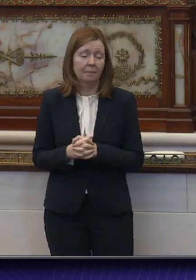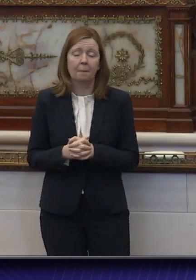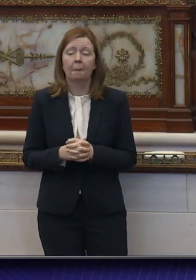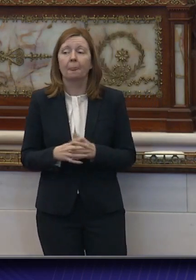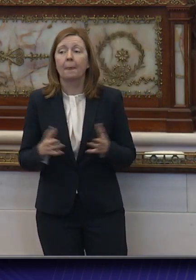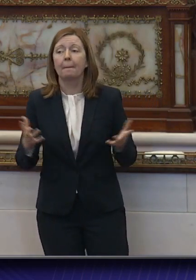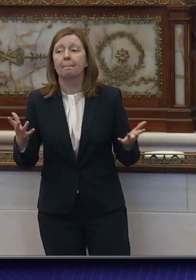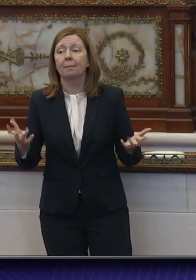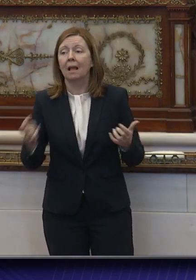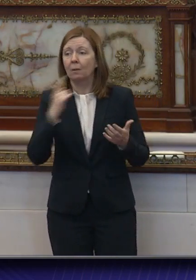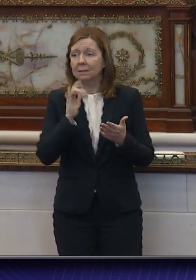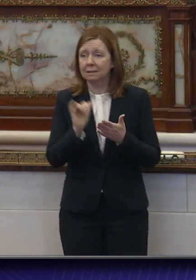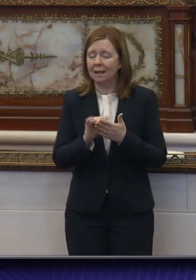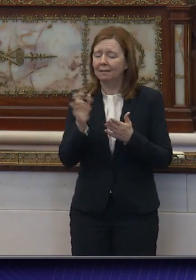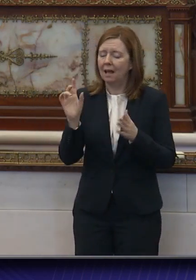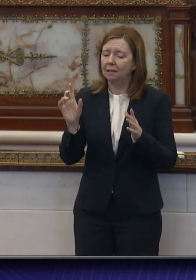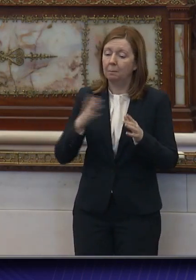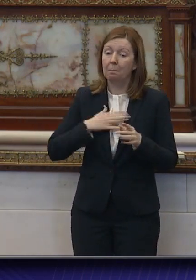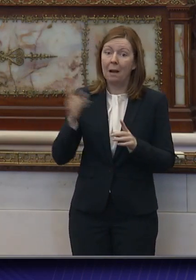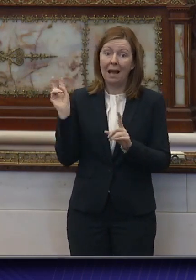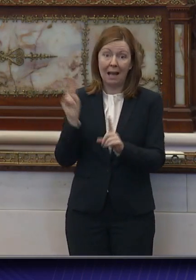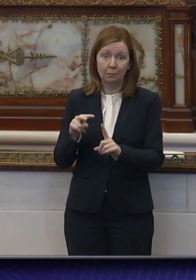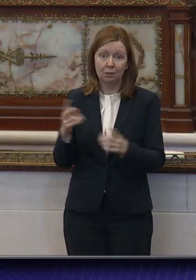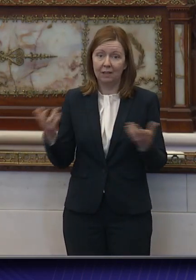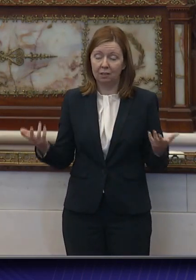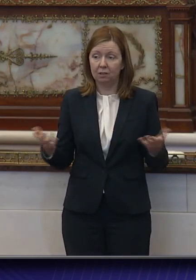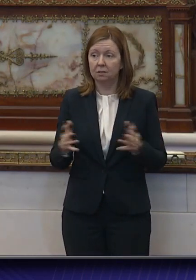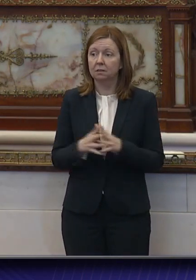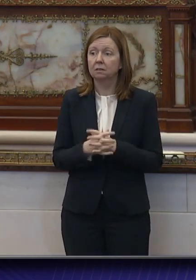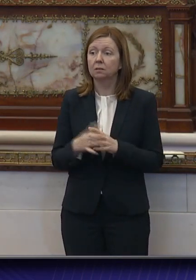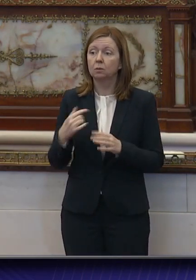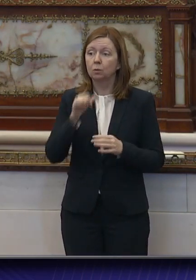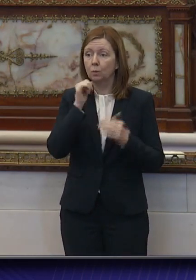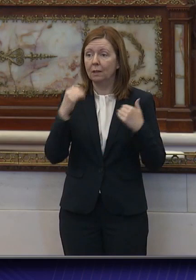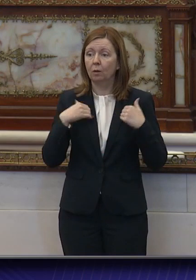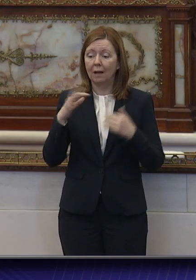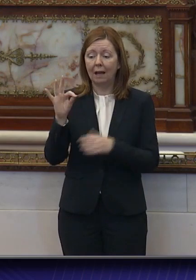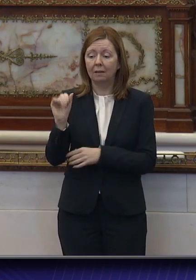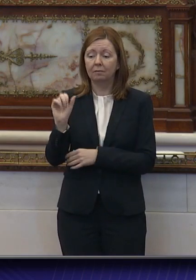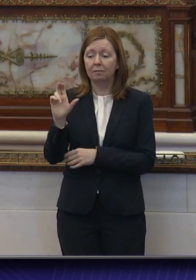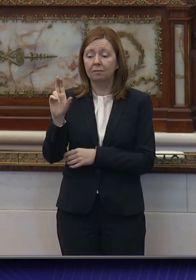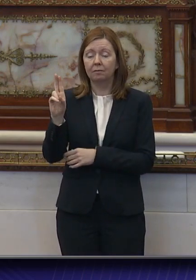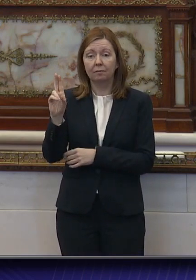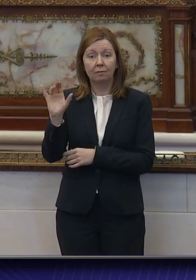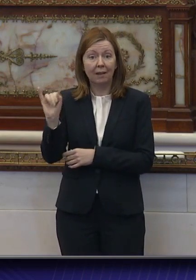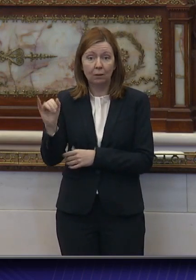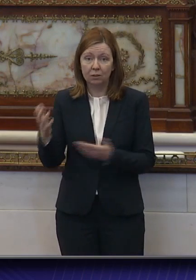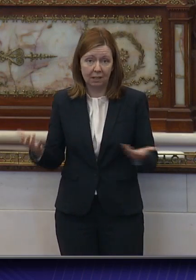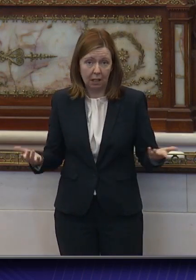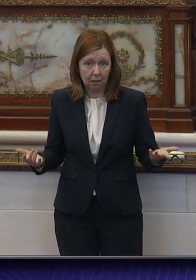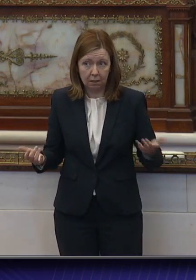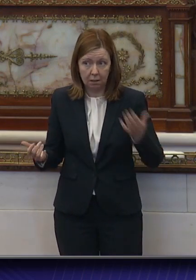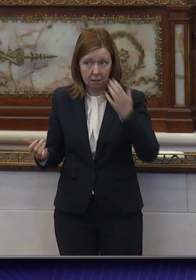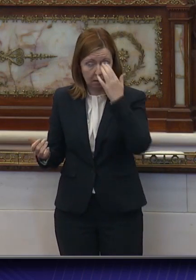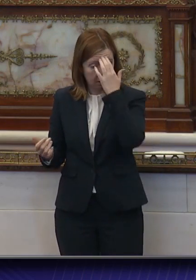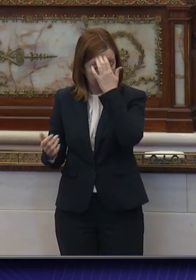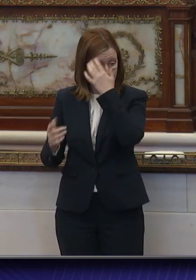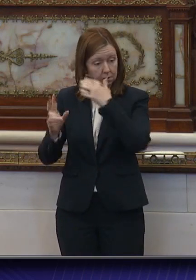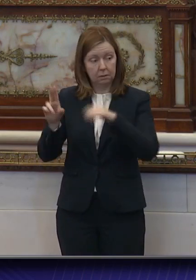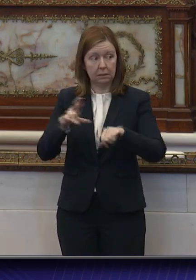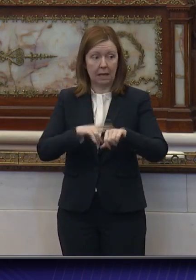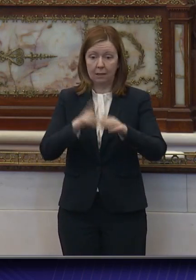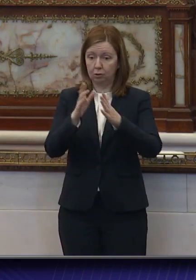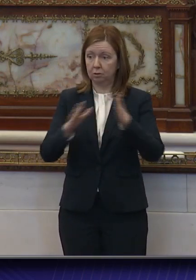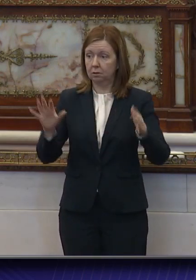want to say, as an observation, no, we don't have Fauci, like the National